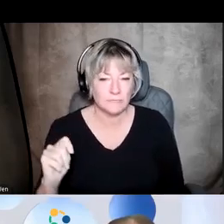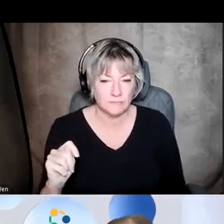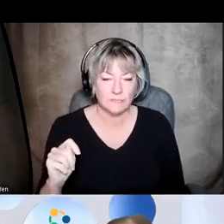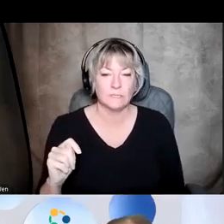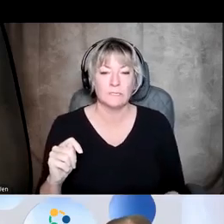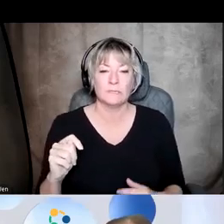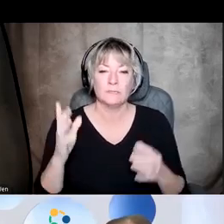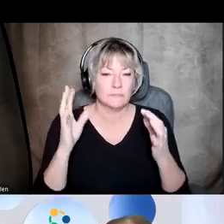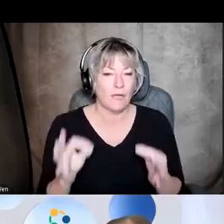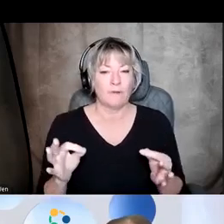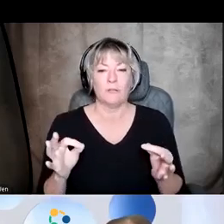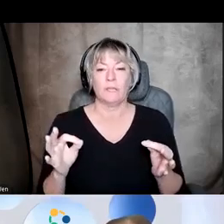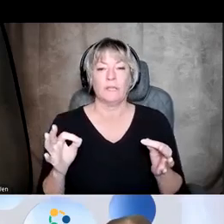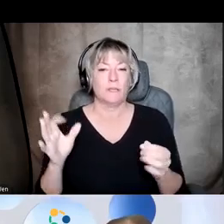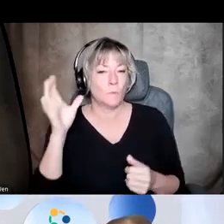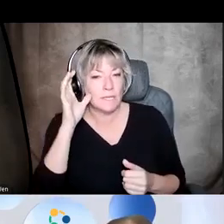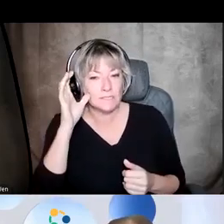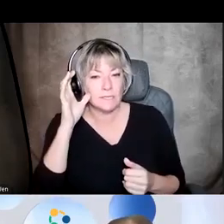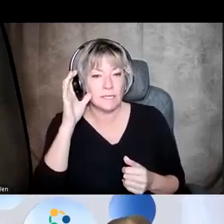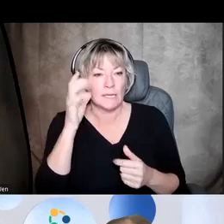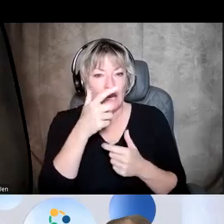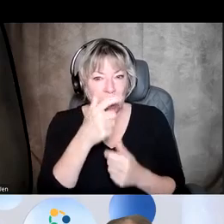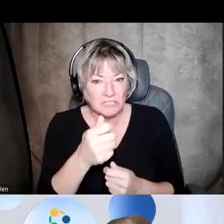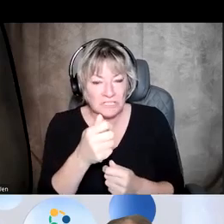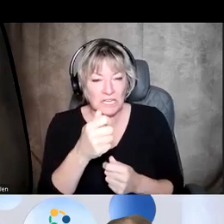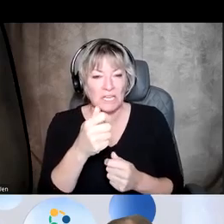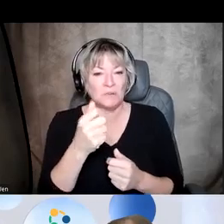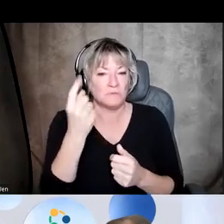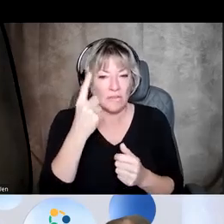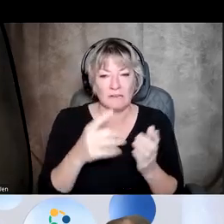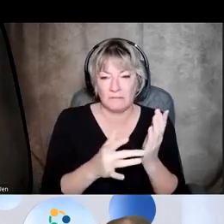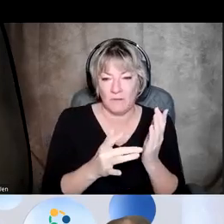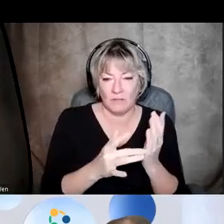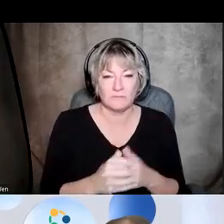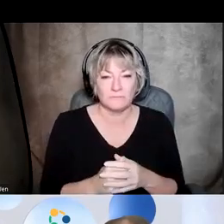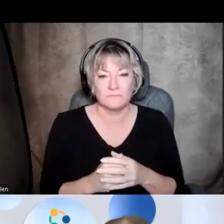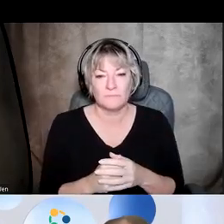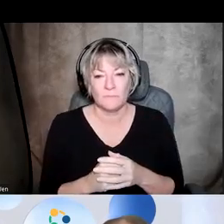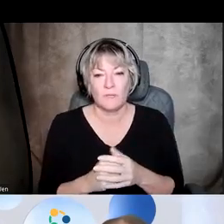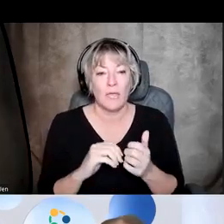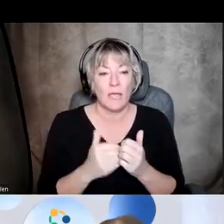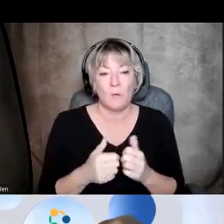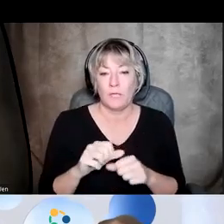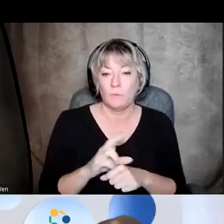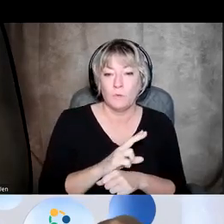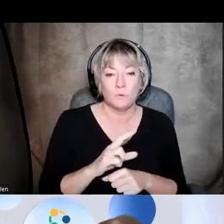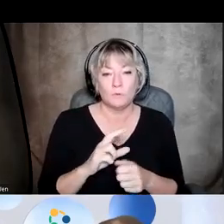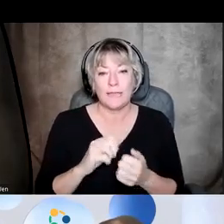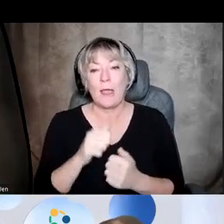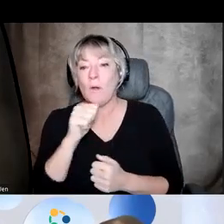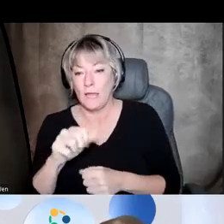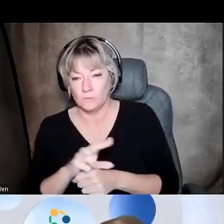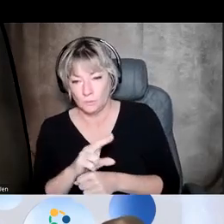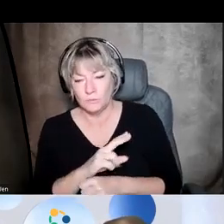Certainly, we are listening with interest to understand the technology, how it can be used, how it shouldn't be used.